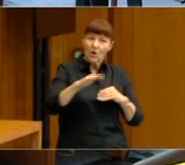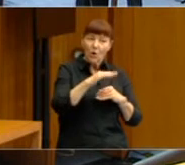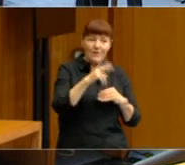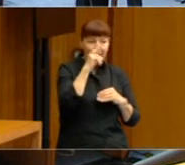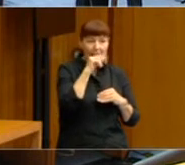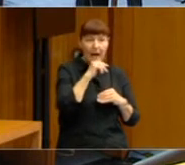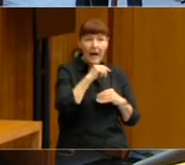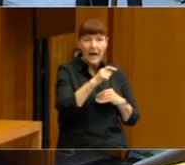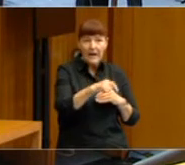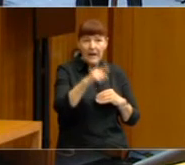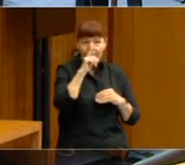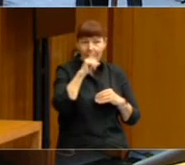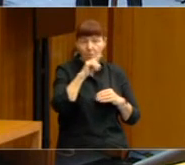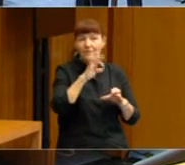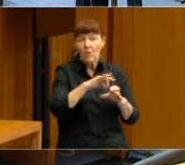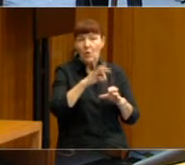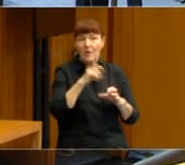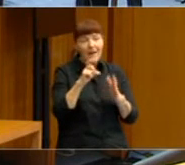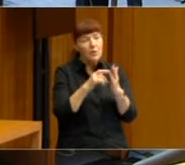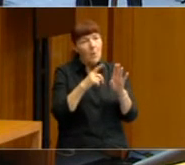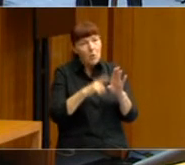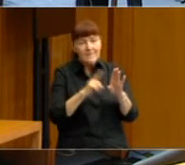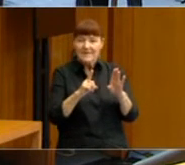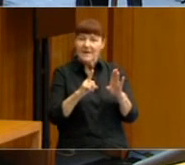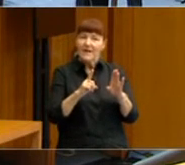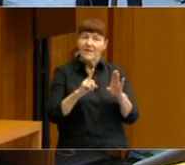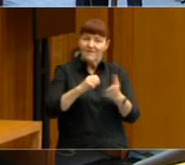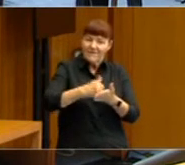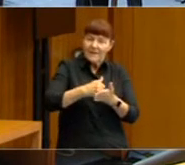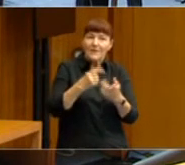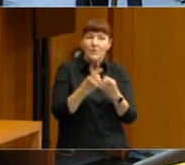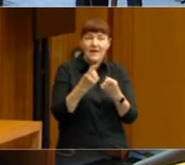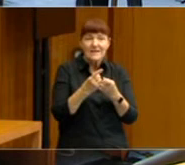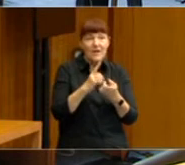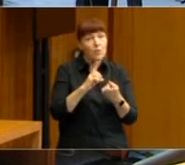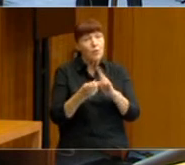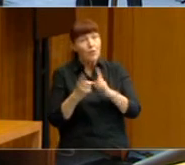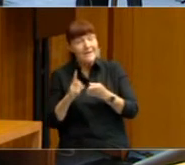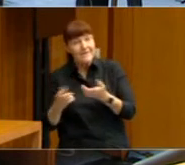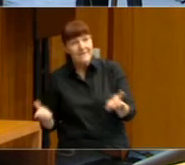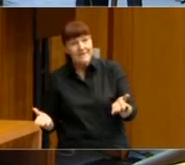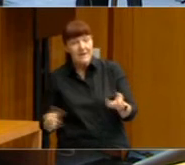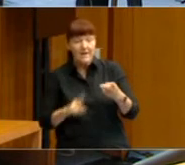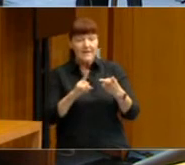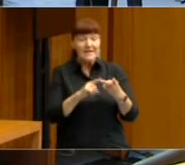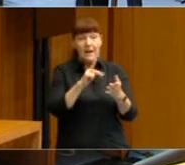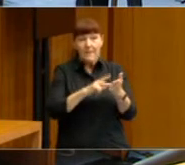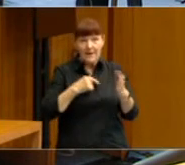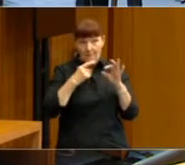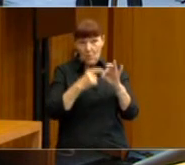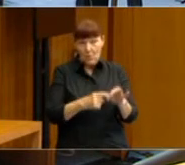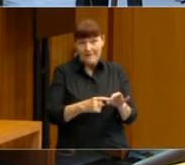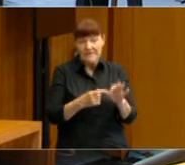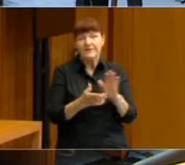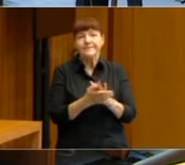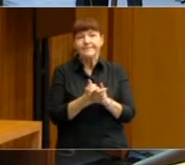about democracy, about its fundamentals and about the alternatives. And the second part of the question is, I